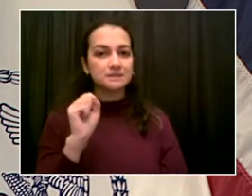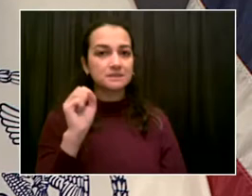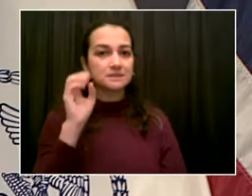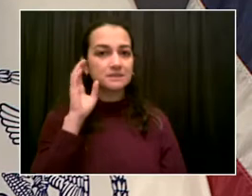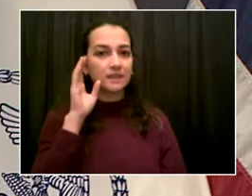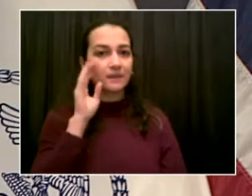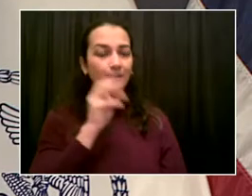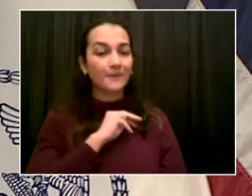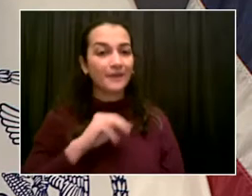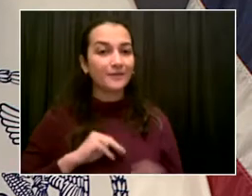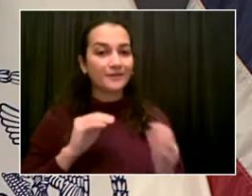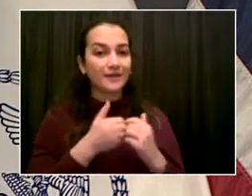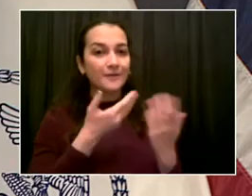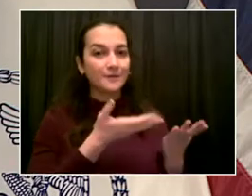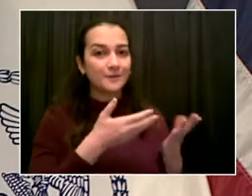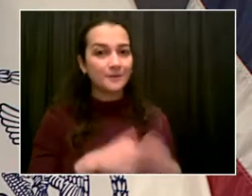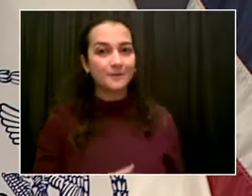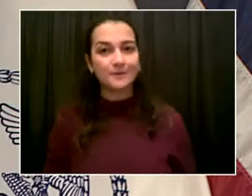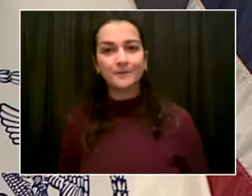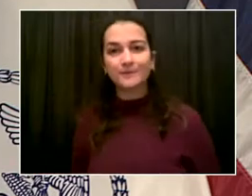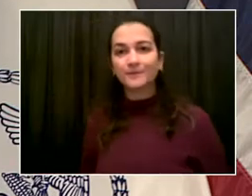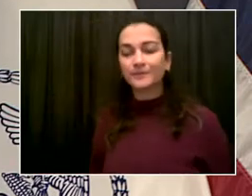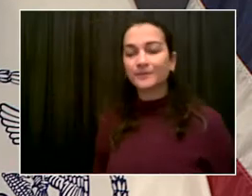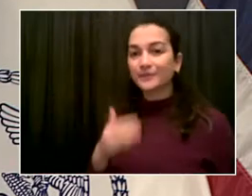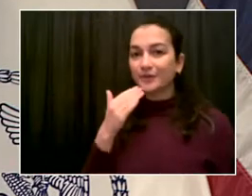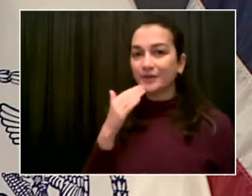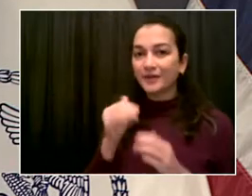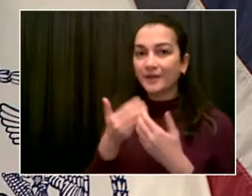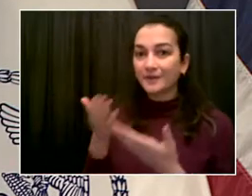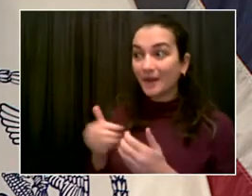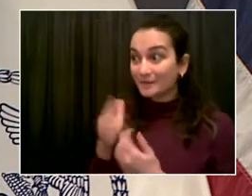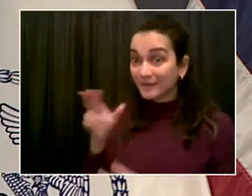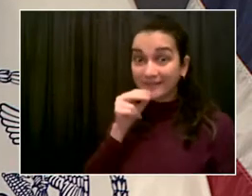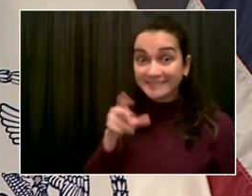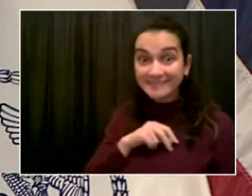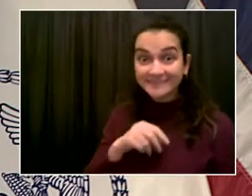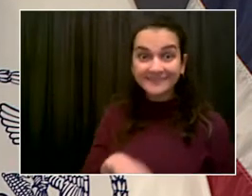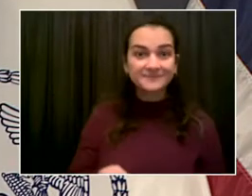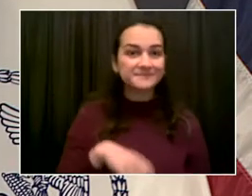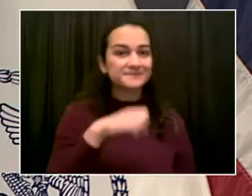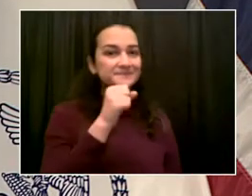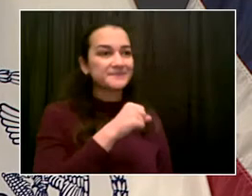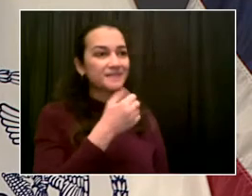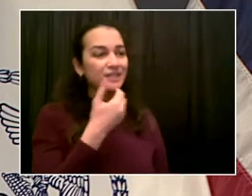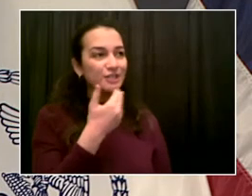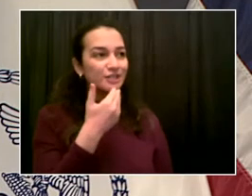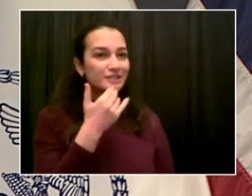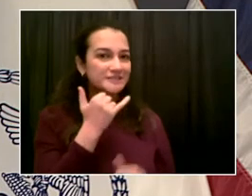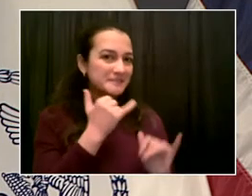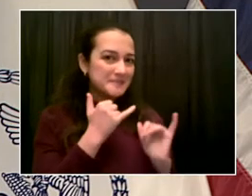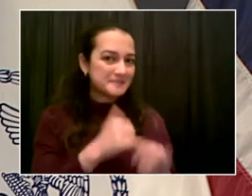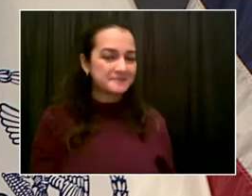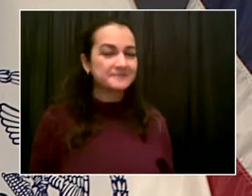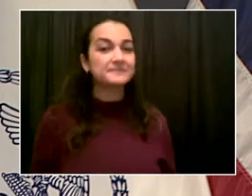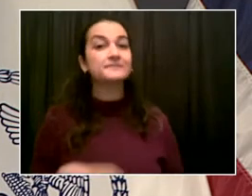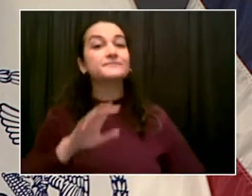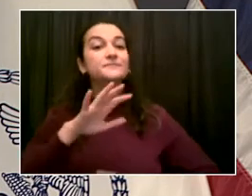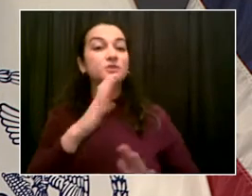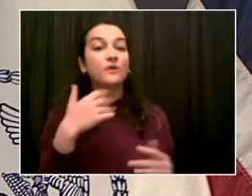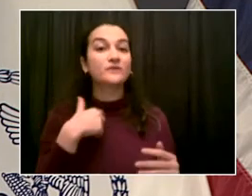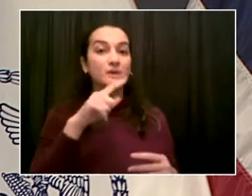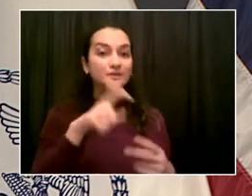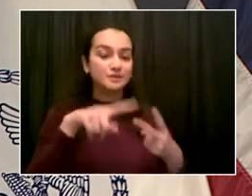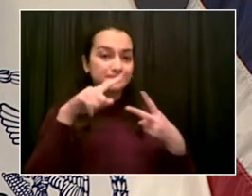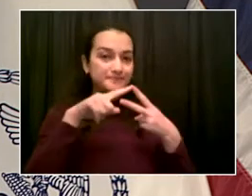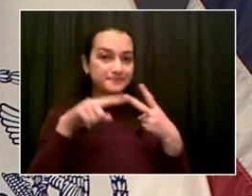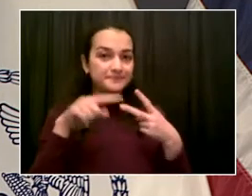great. Thank you for asking. I hope yours was too. The question I have, it has to do with COVID fatigue. Are you at all